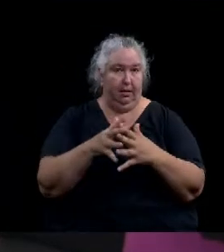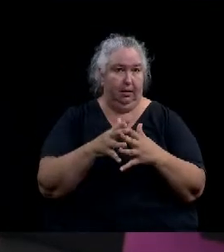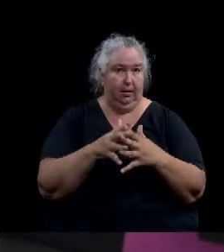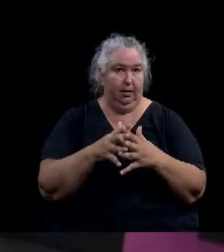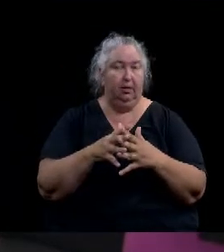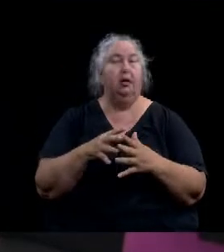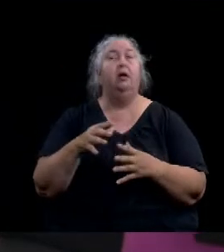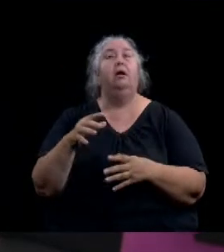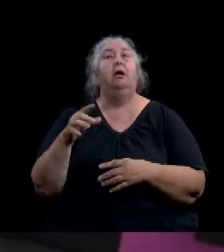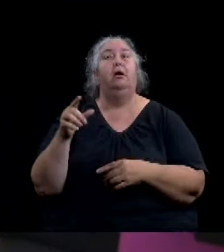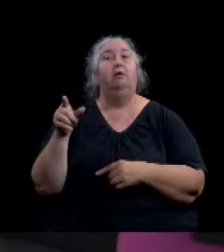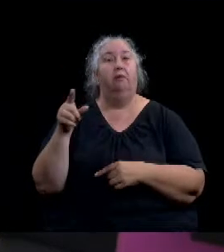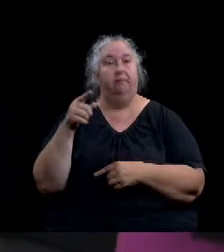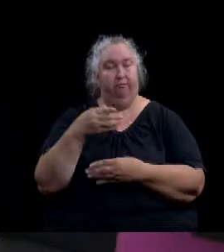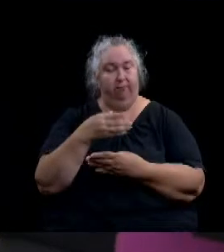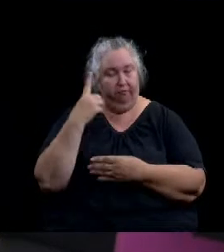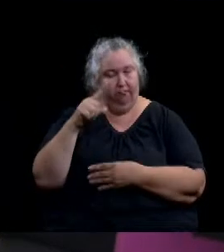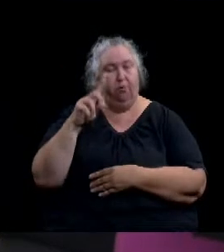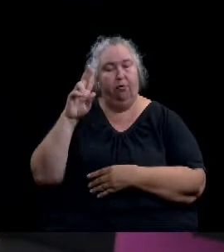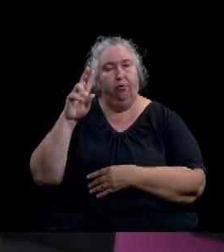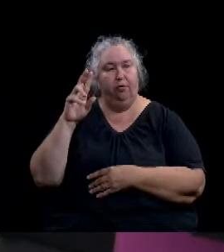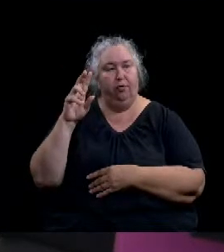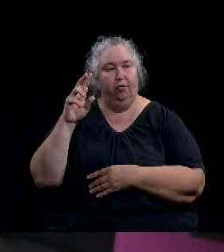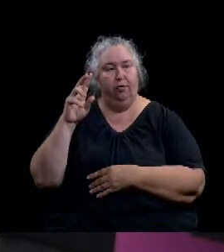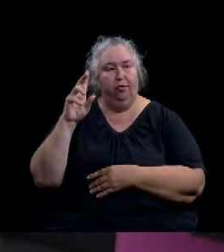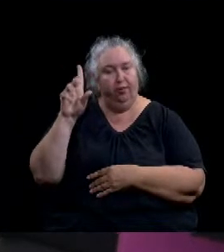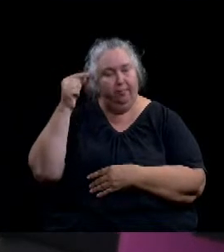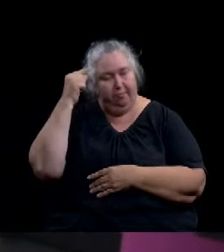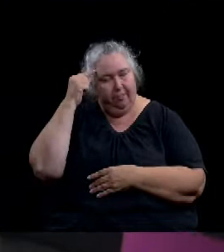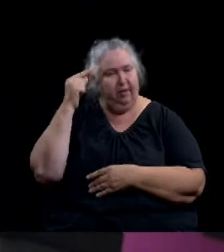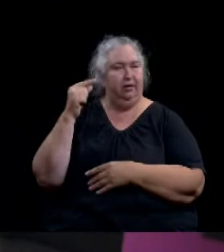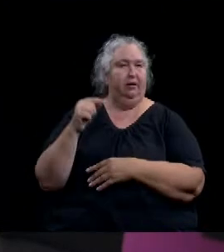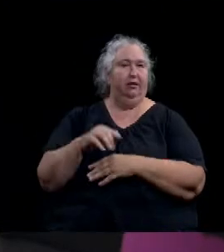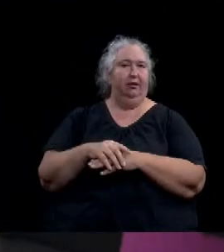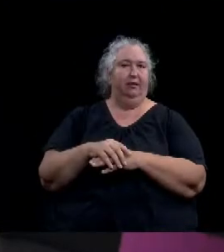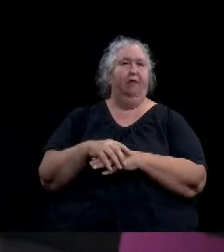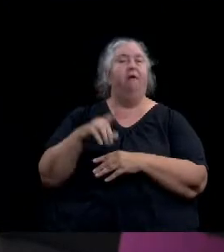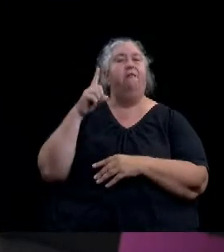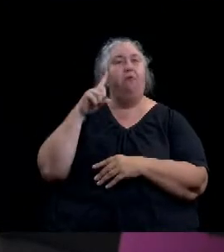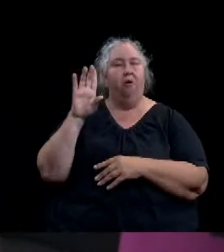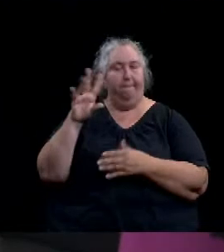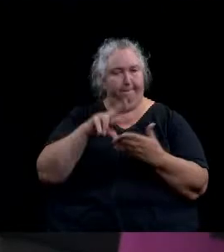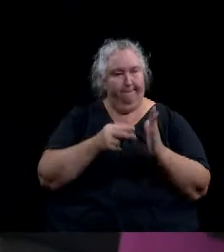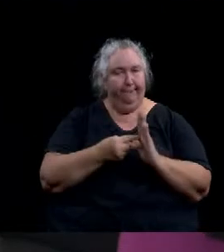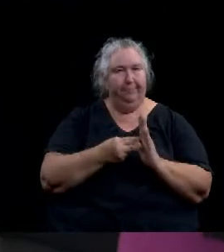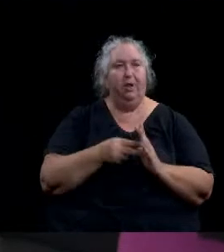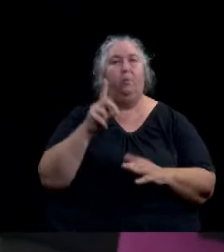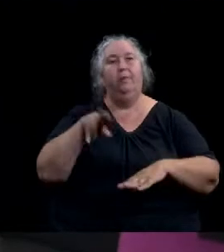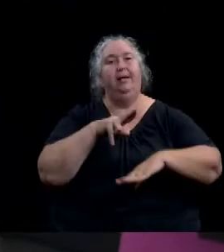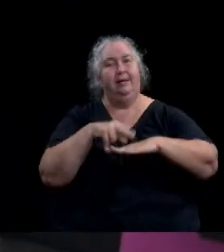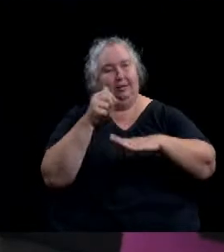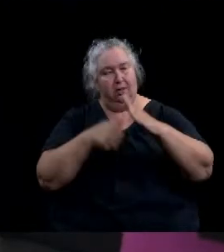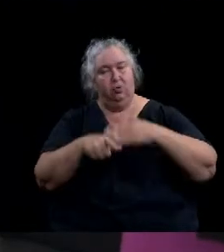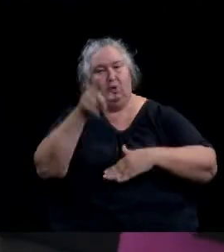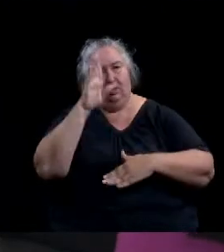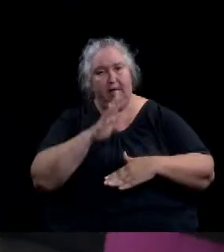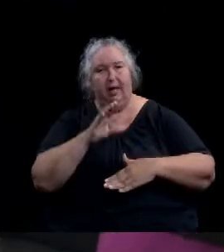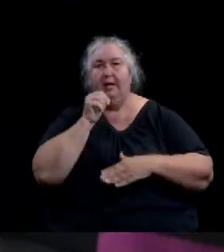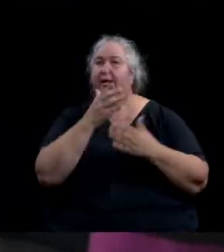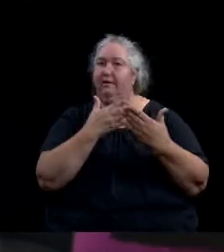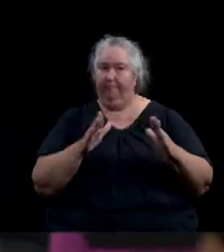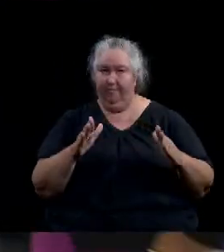which it stands, one nation, under God, indivisible, with liberty and justice for all.